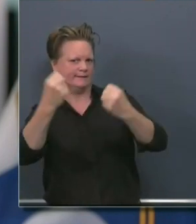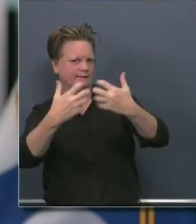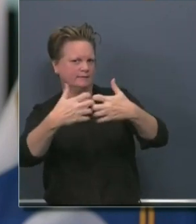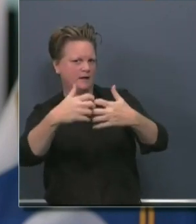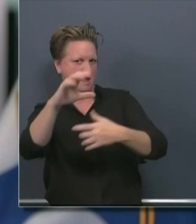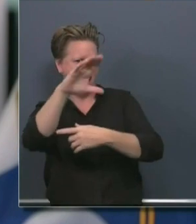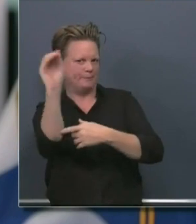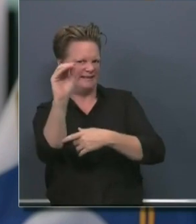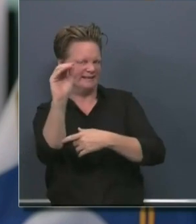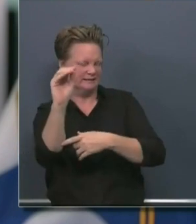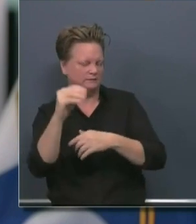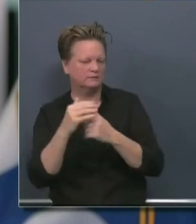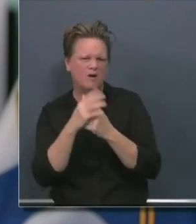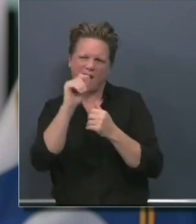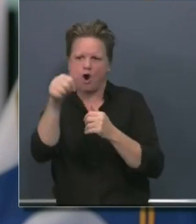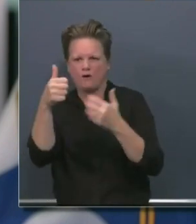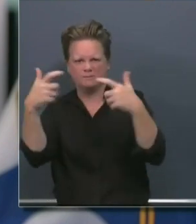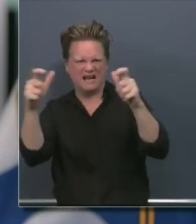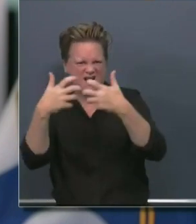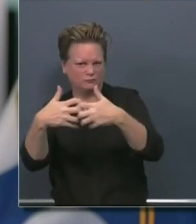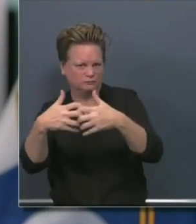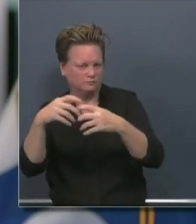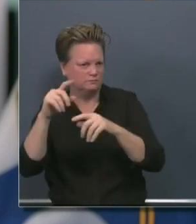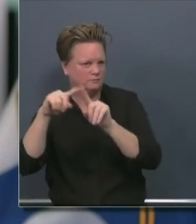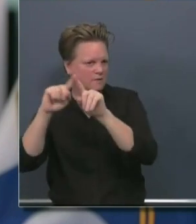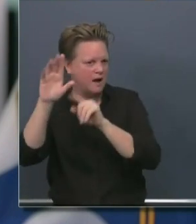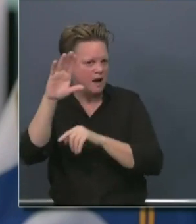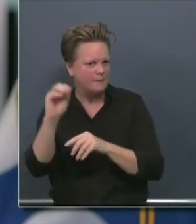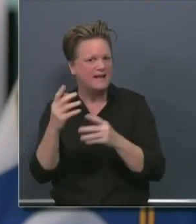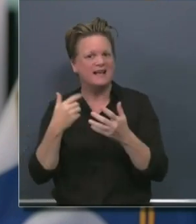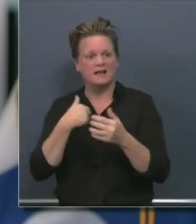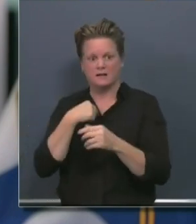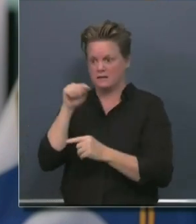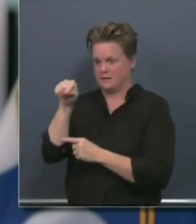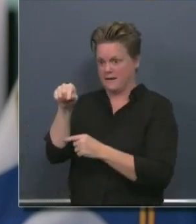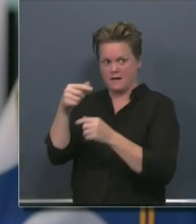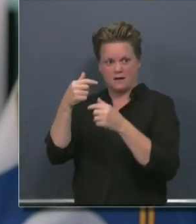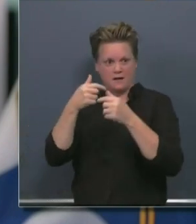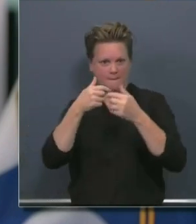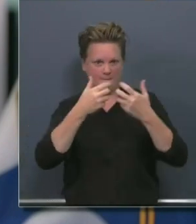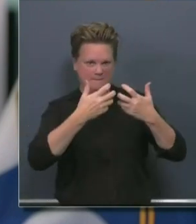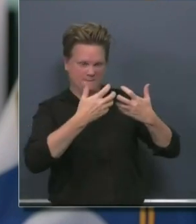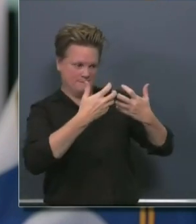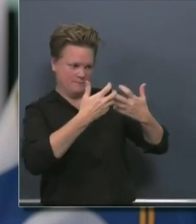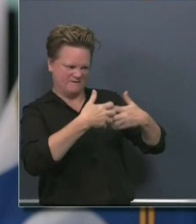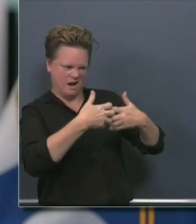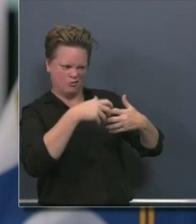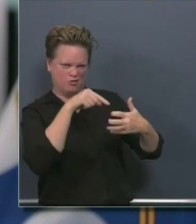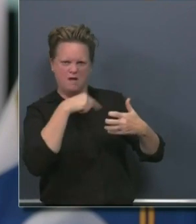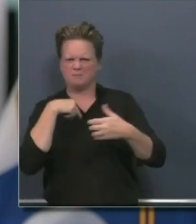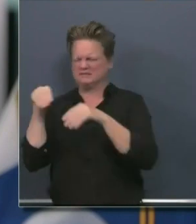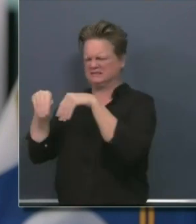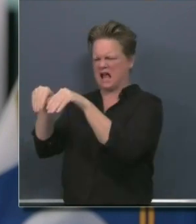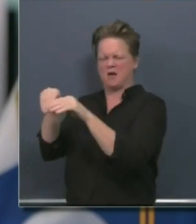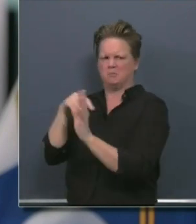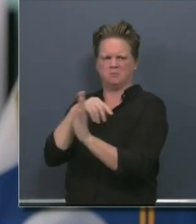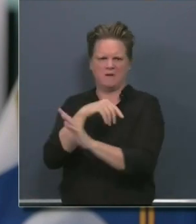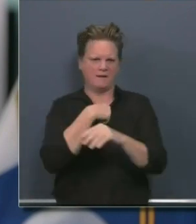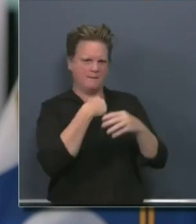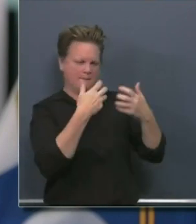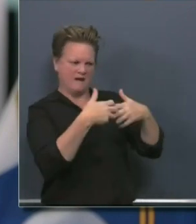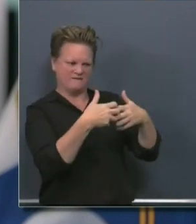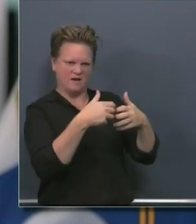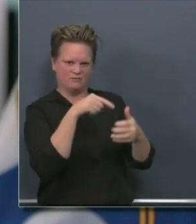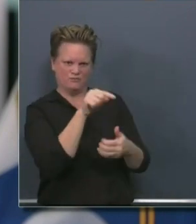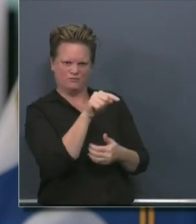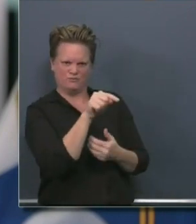just on the front end, car dealers that go back many, many weeks, modifications were made earlier on in that space.